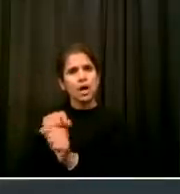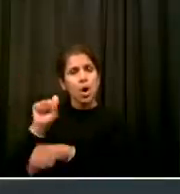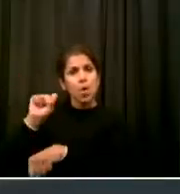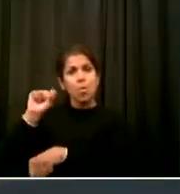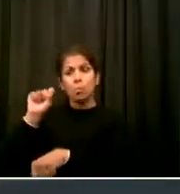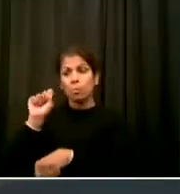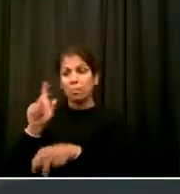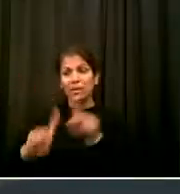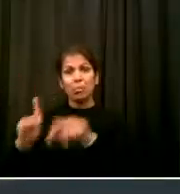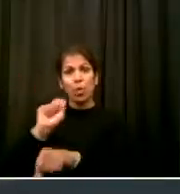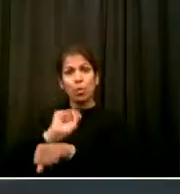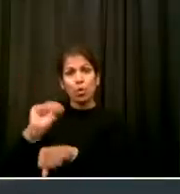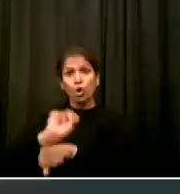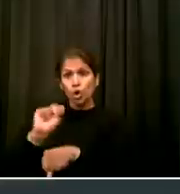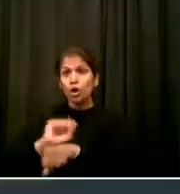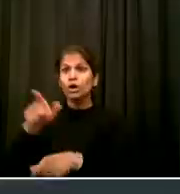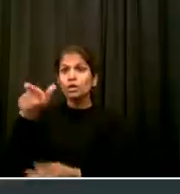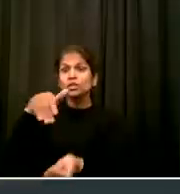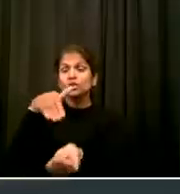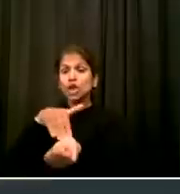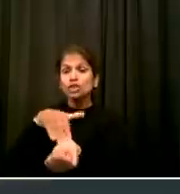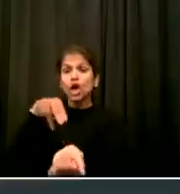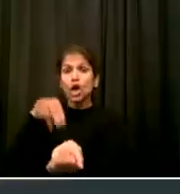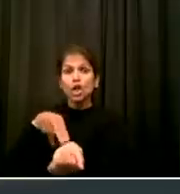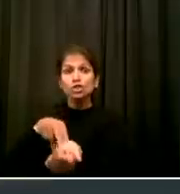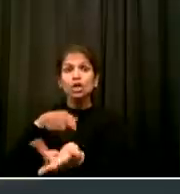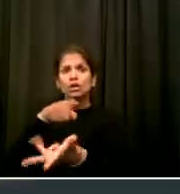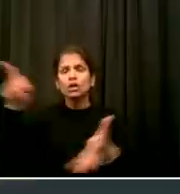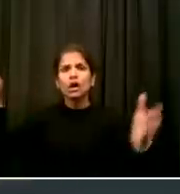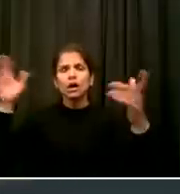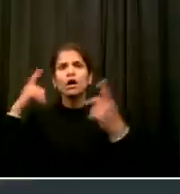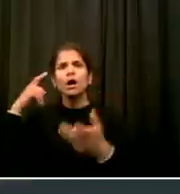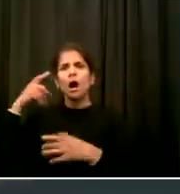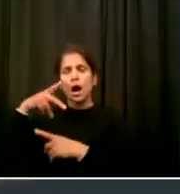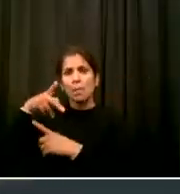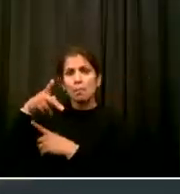wealth, and poorer health overall than white New Yorkers?